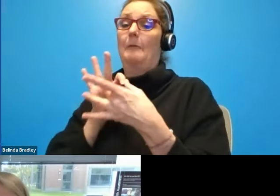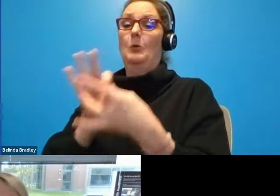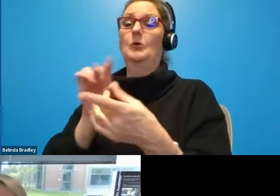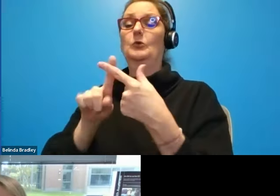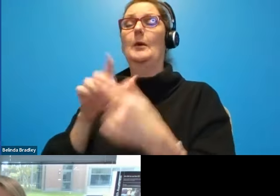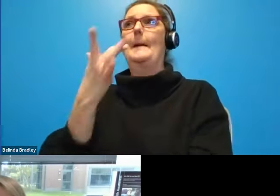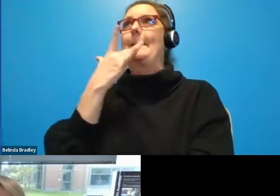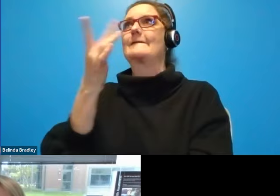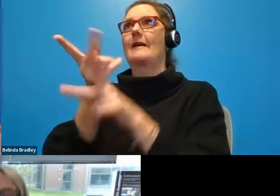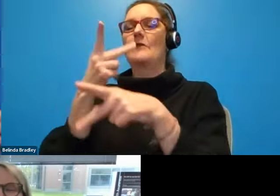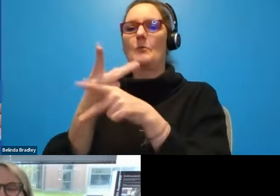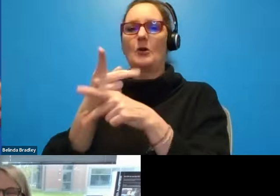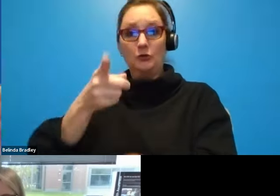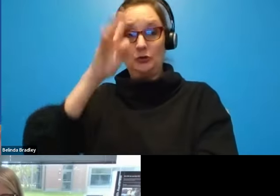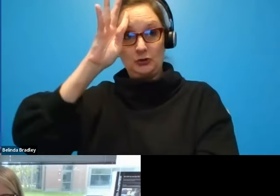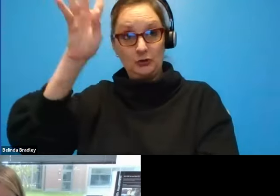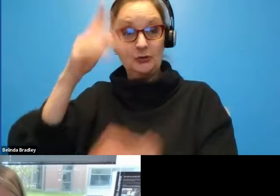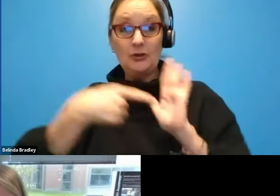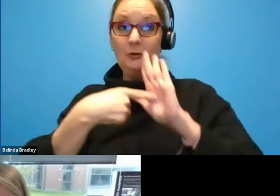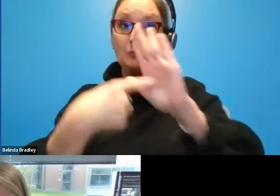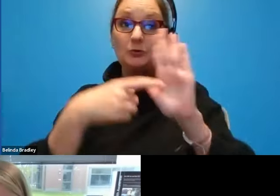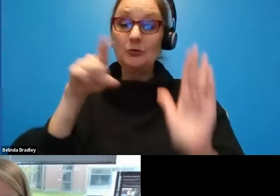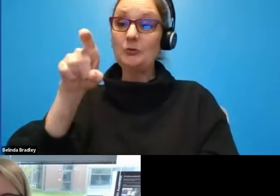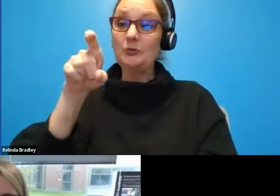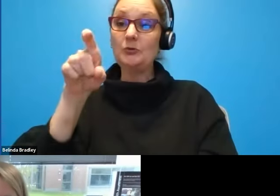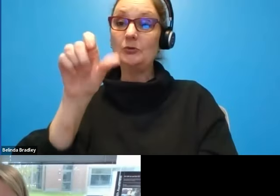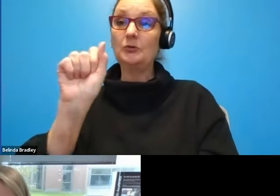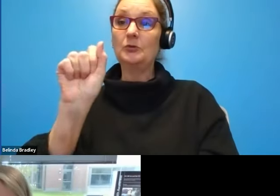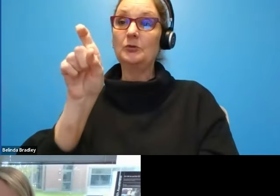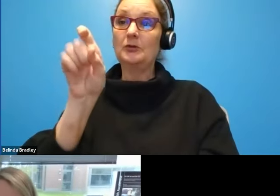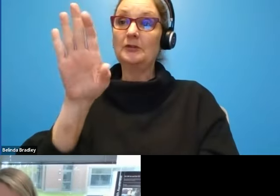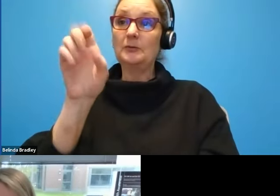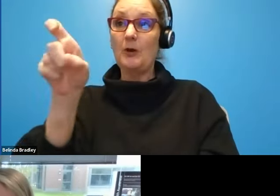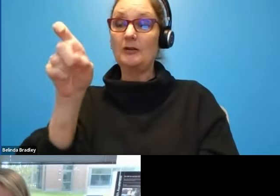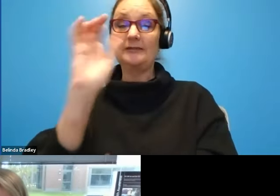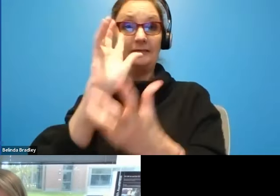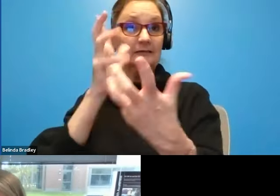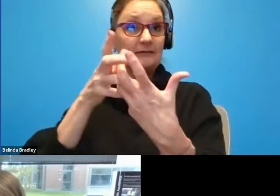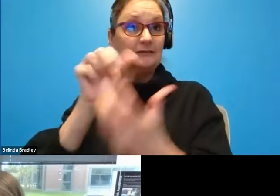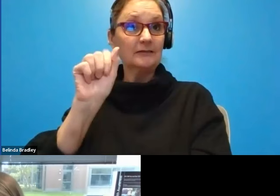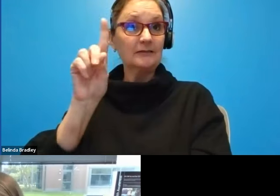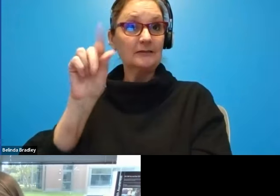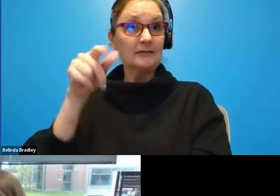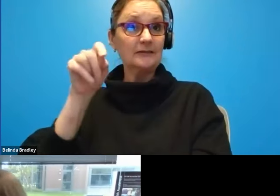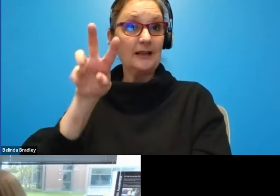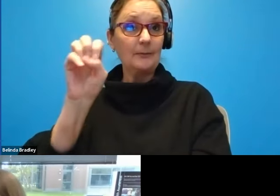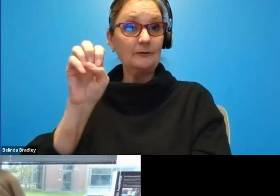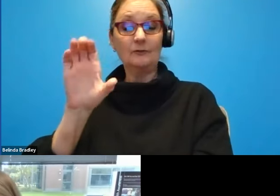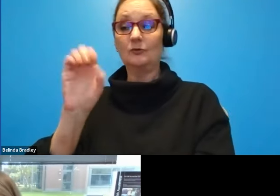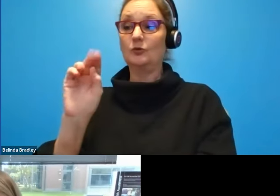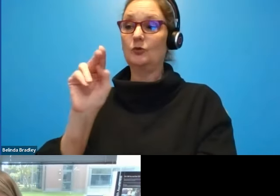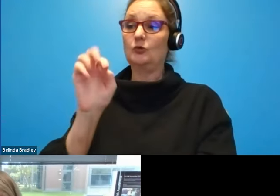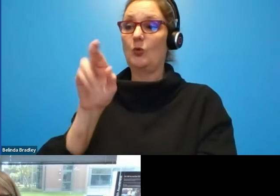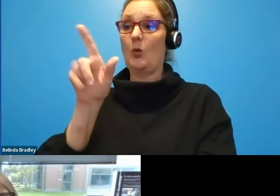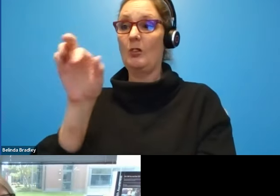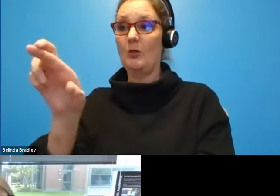that you have created. And I hope you can see it here. The adaptive controller. Yes, it was released on GAD. I don't remember